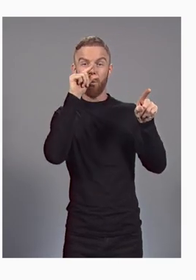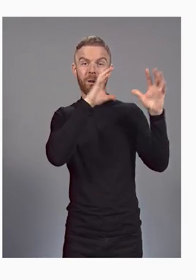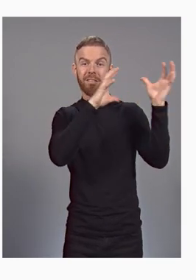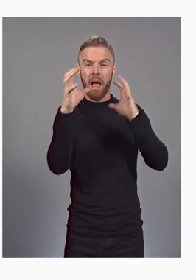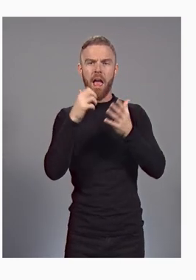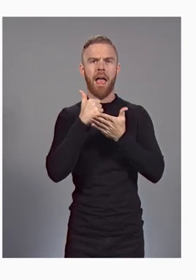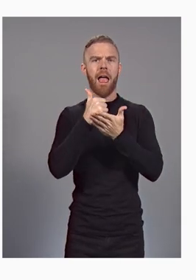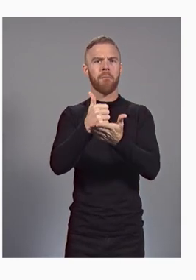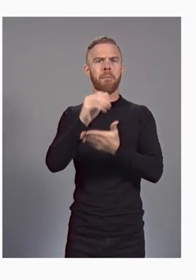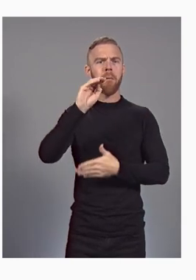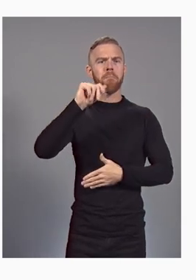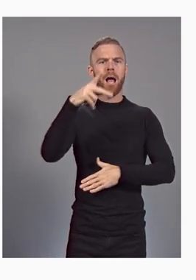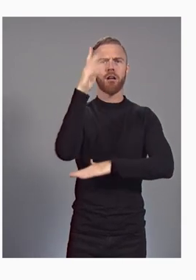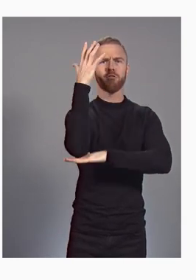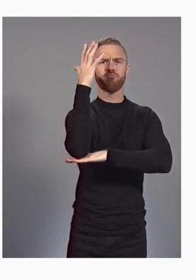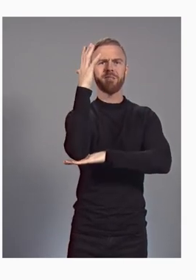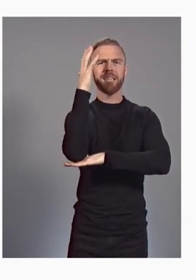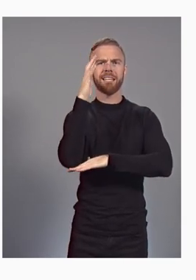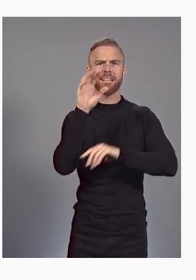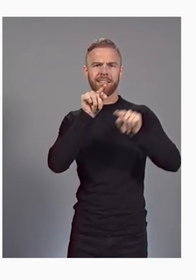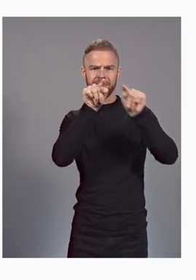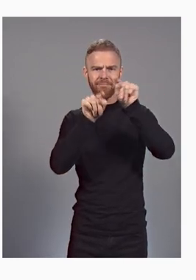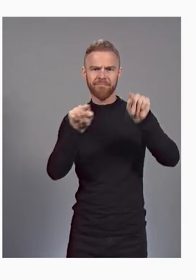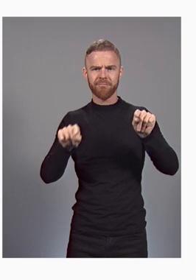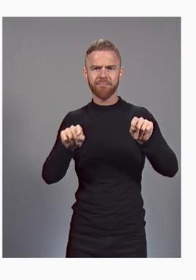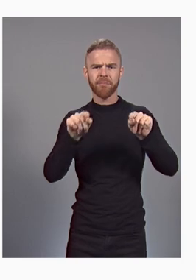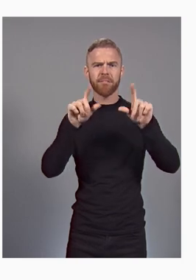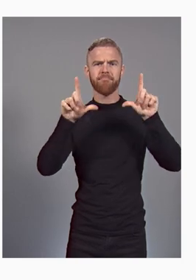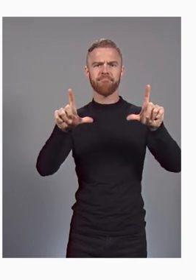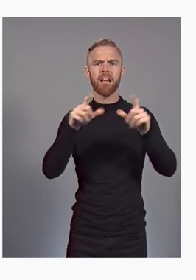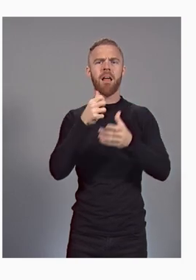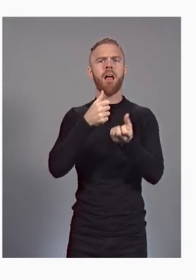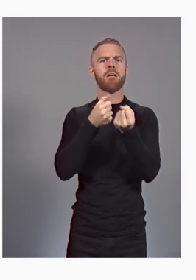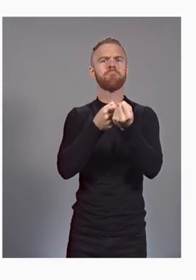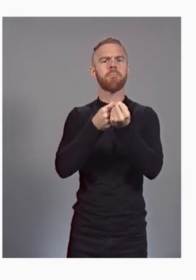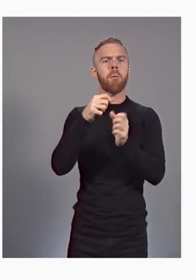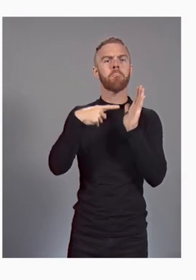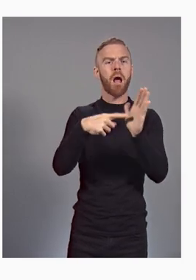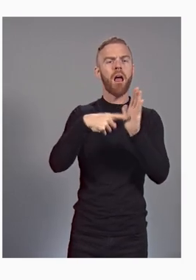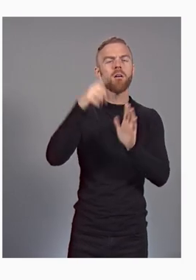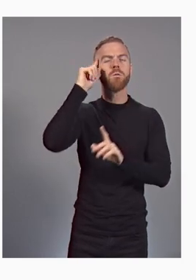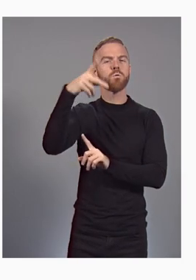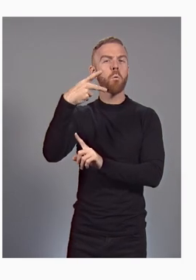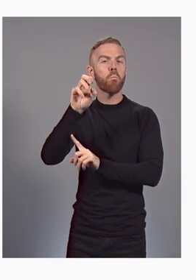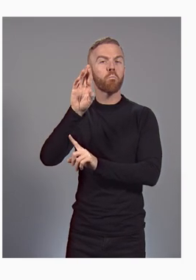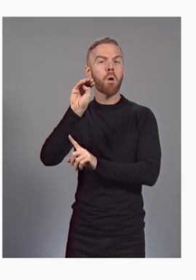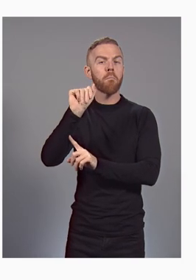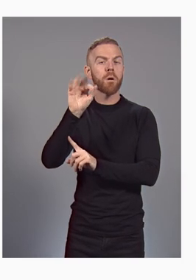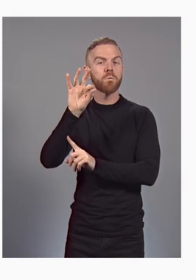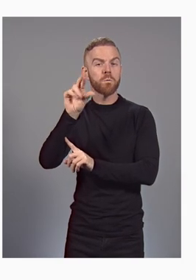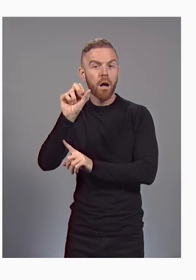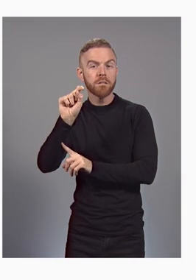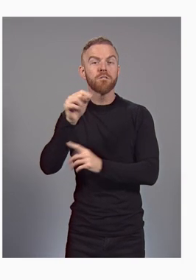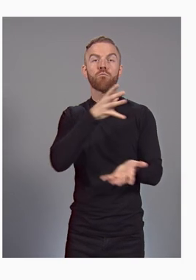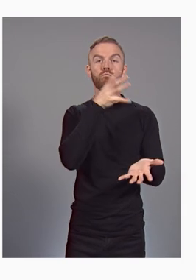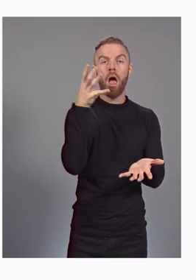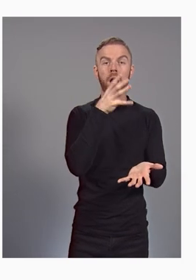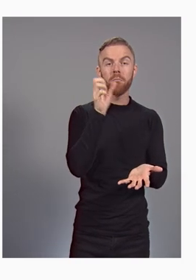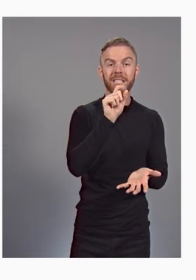canopy and support models for permafrost, crop status, and water resources.